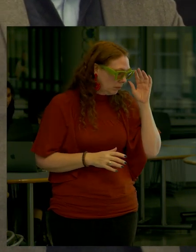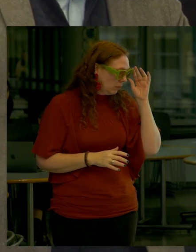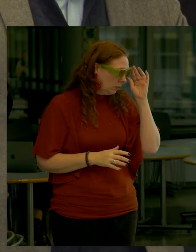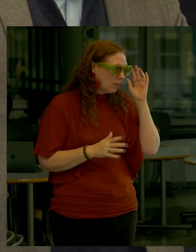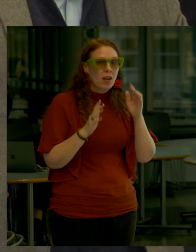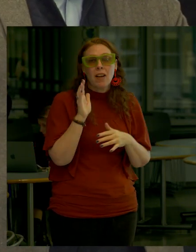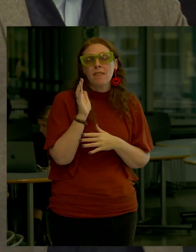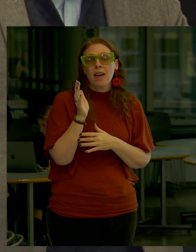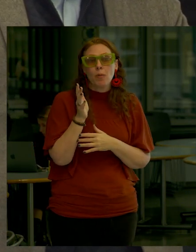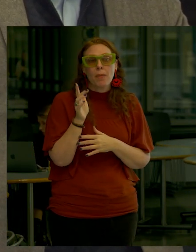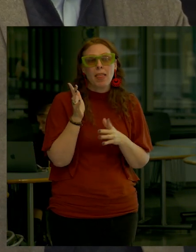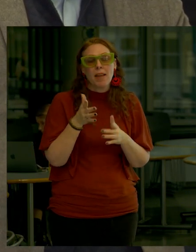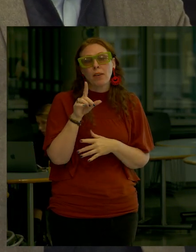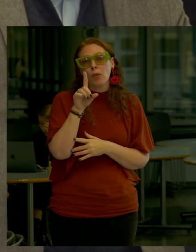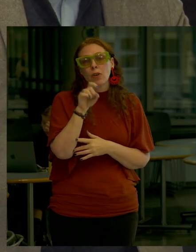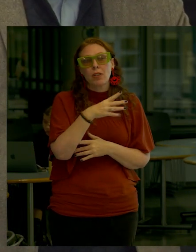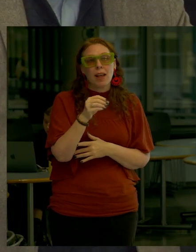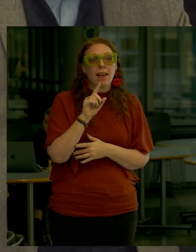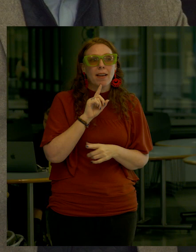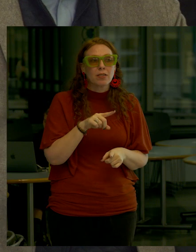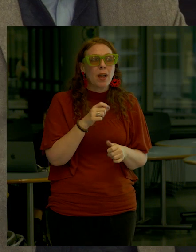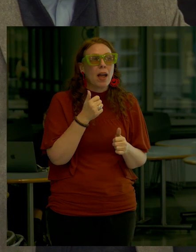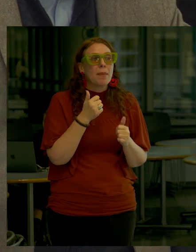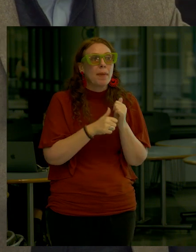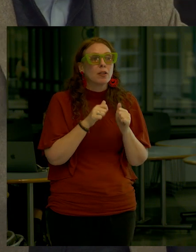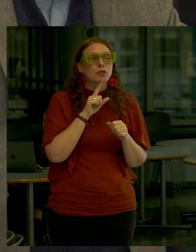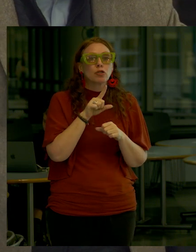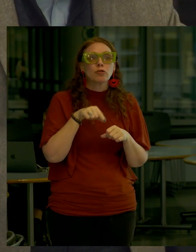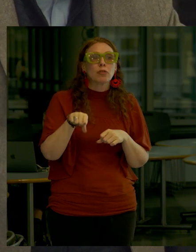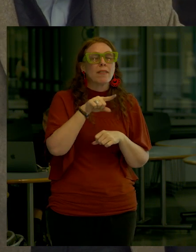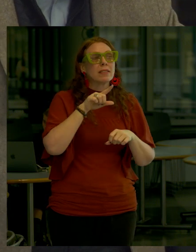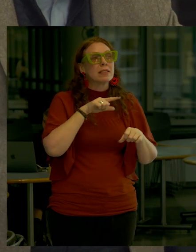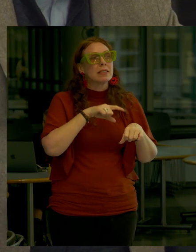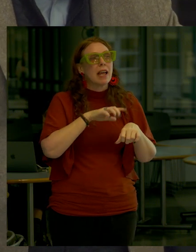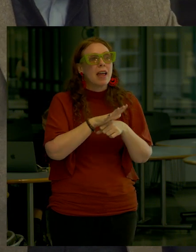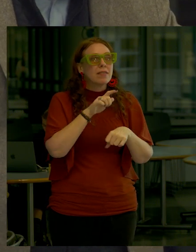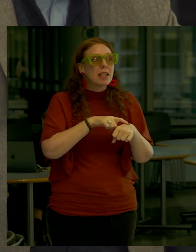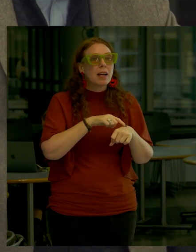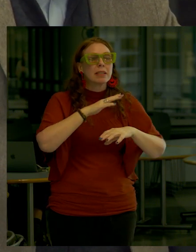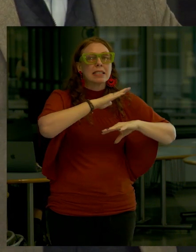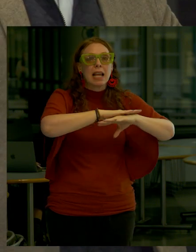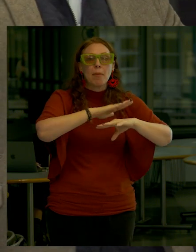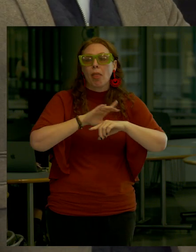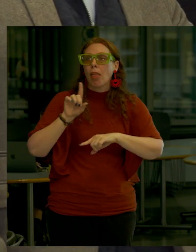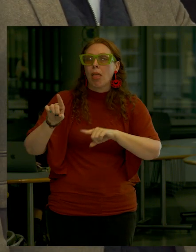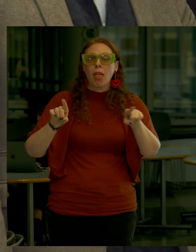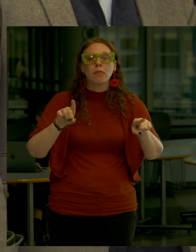another five minutes of Q&A I want to make sure everybody has time to go to the tables And ask some of their questions